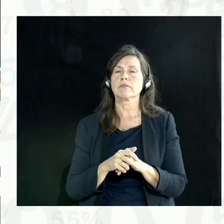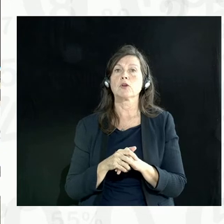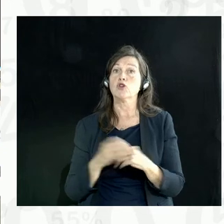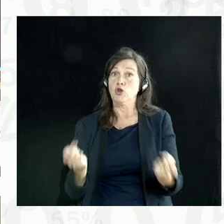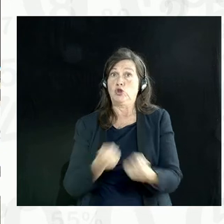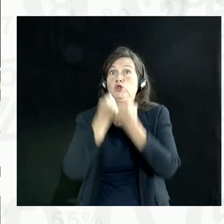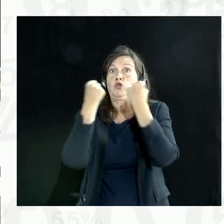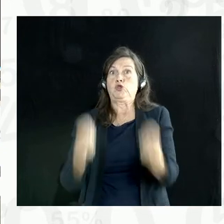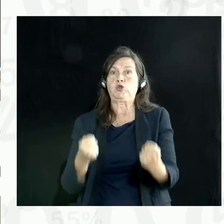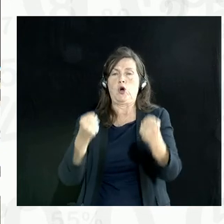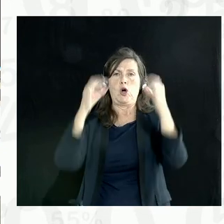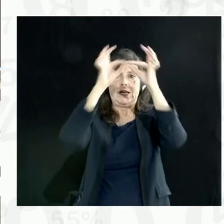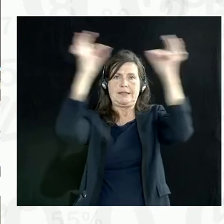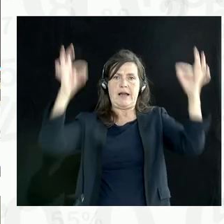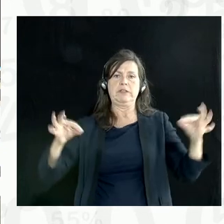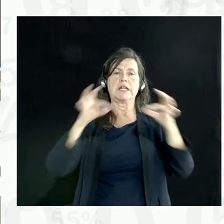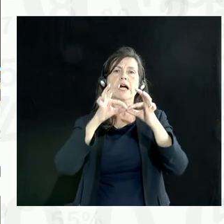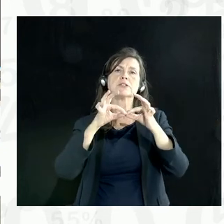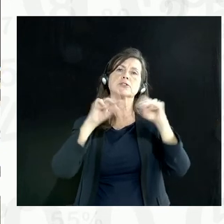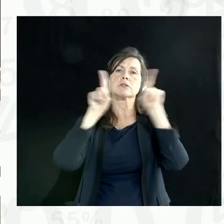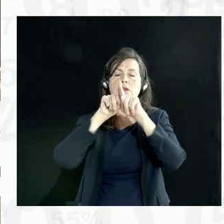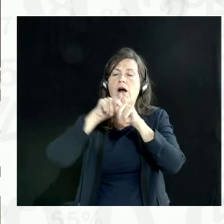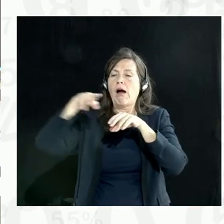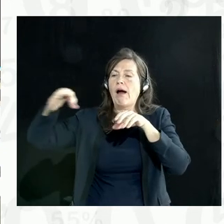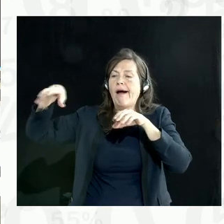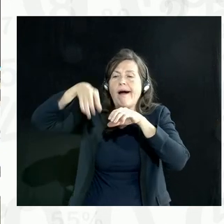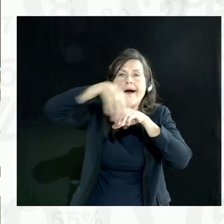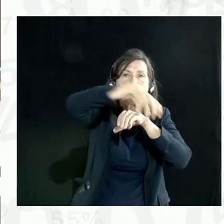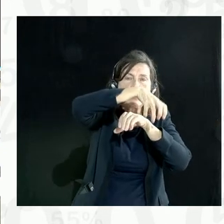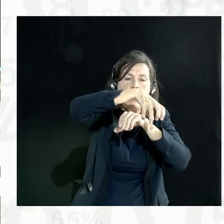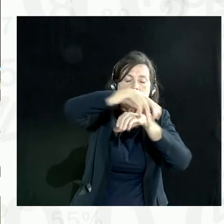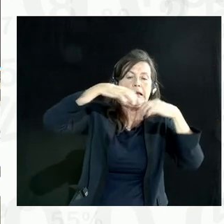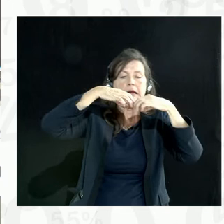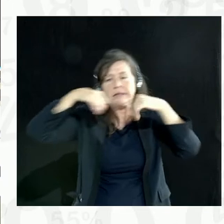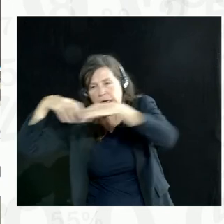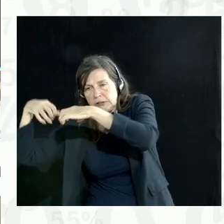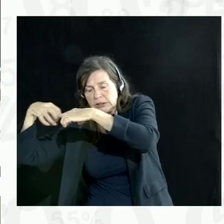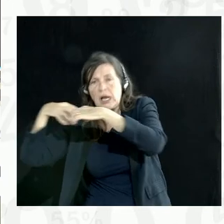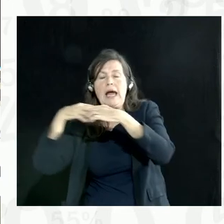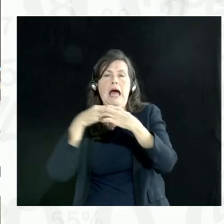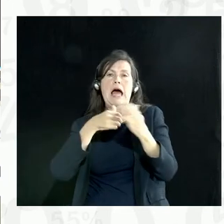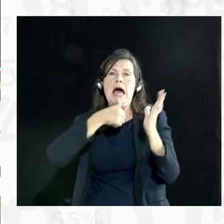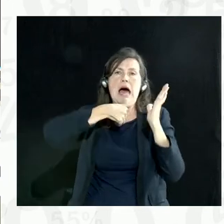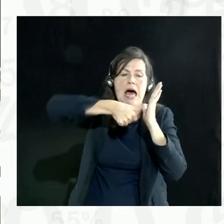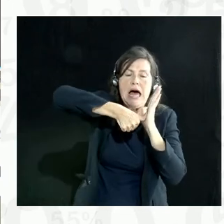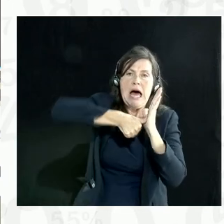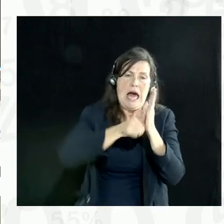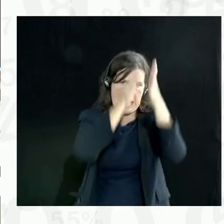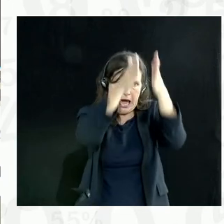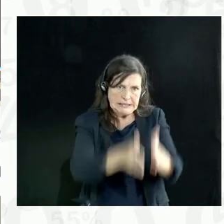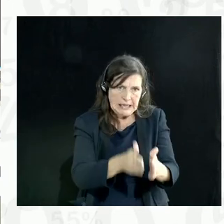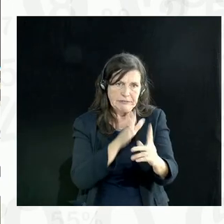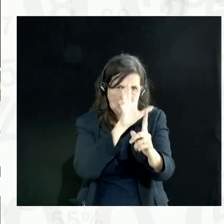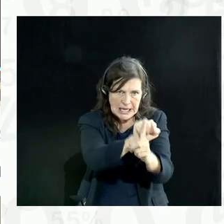definitions around the word aggregate, de-identification, and re-identification. And if the bill,